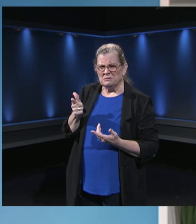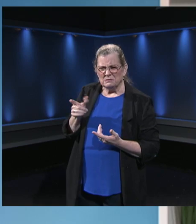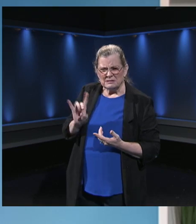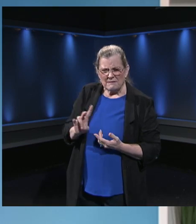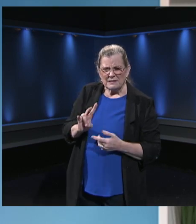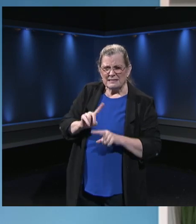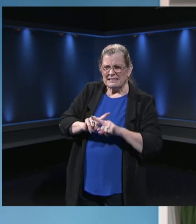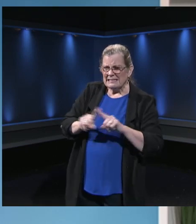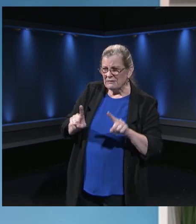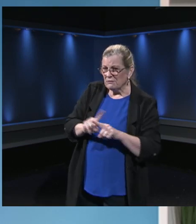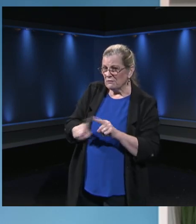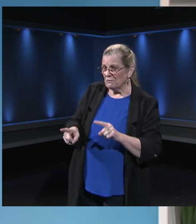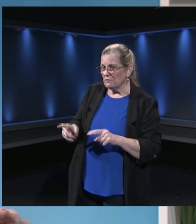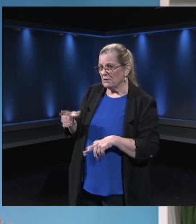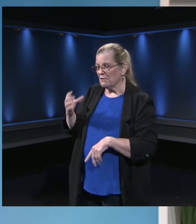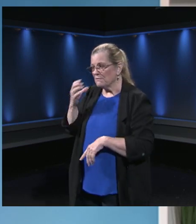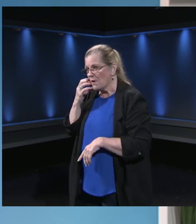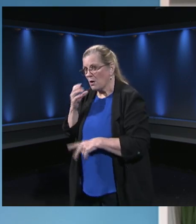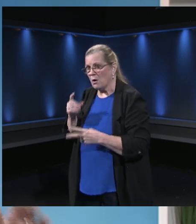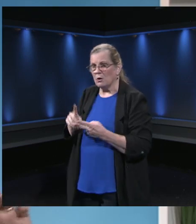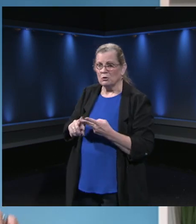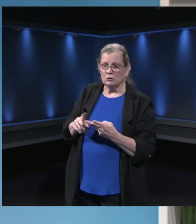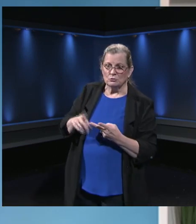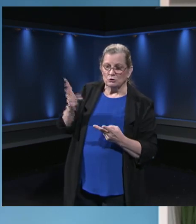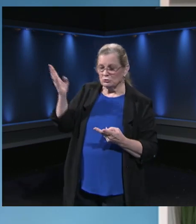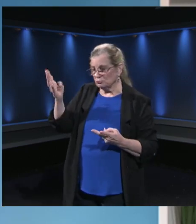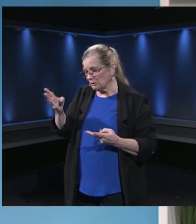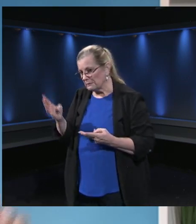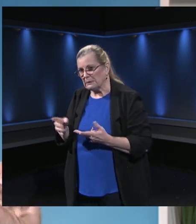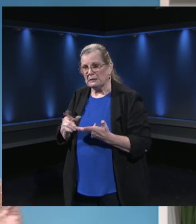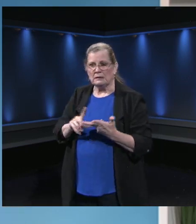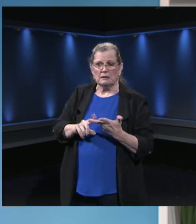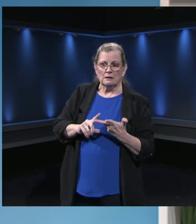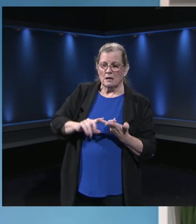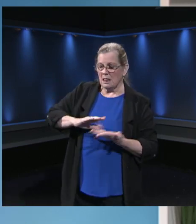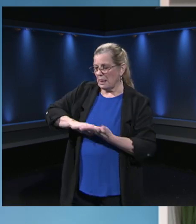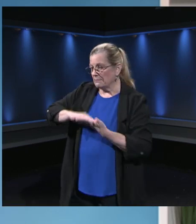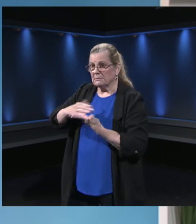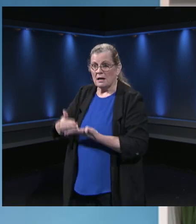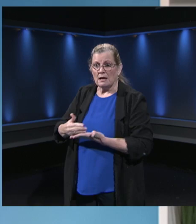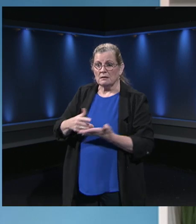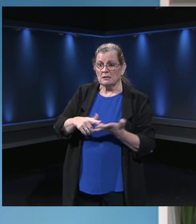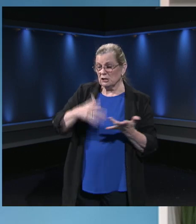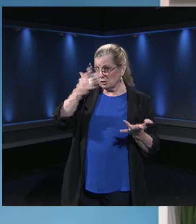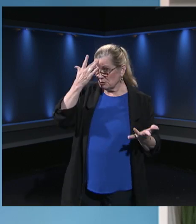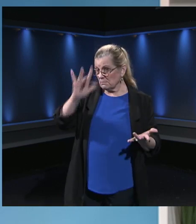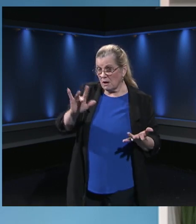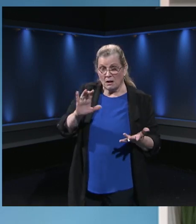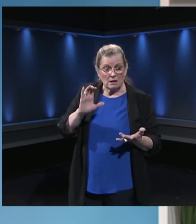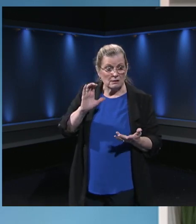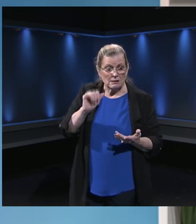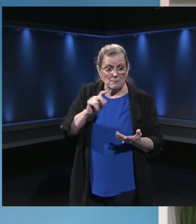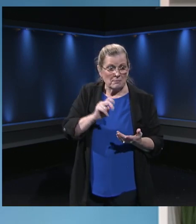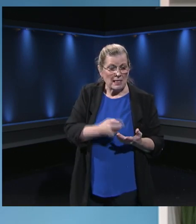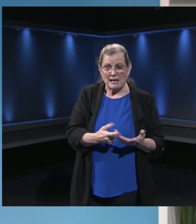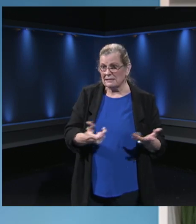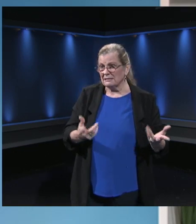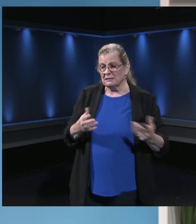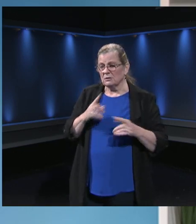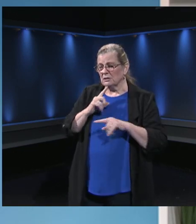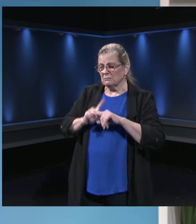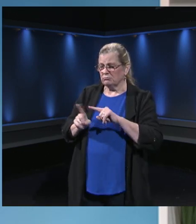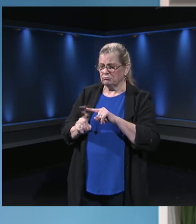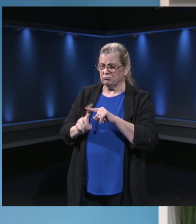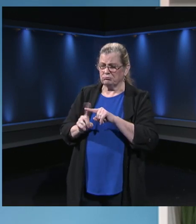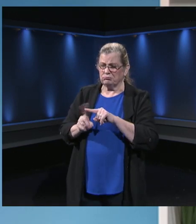phones, streaming sticks, laptops, smart appliances, all kinds of things. And so just be mindful of